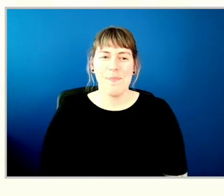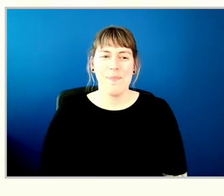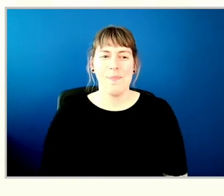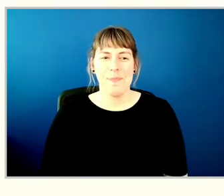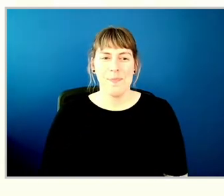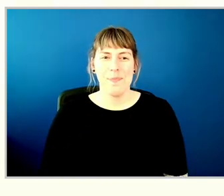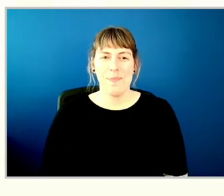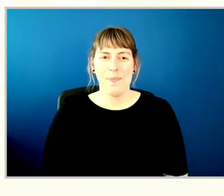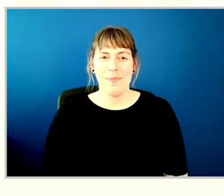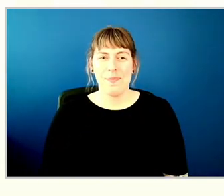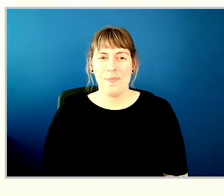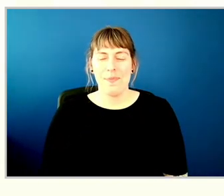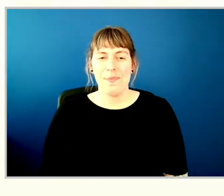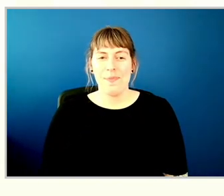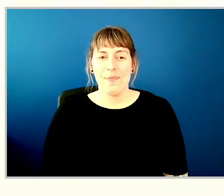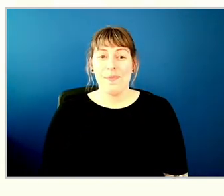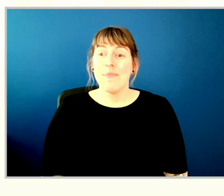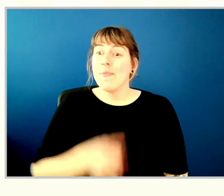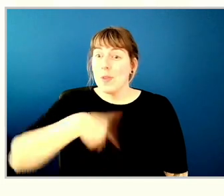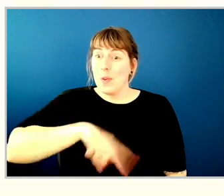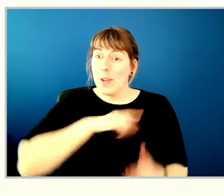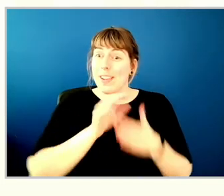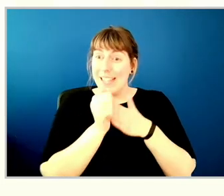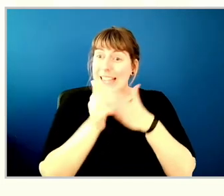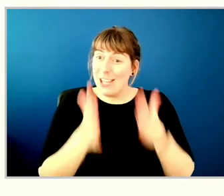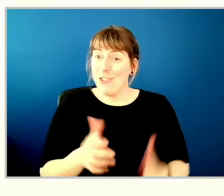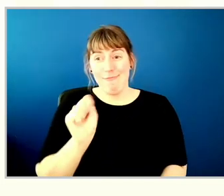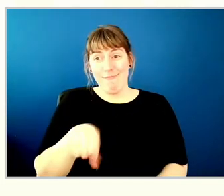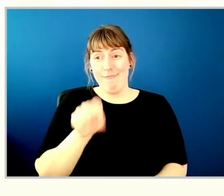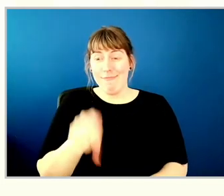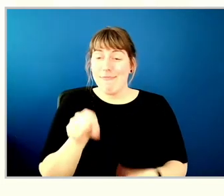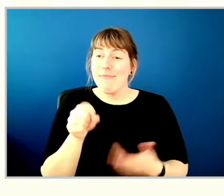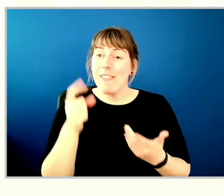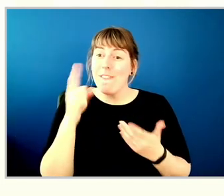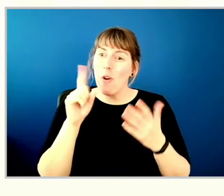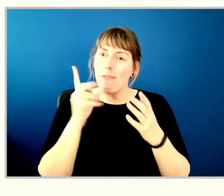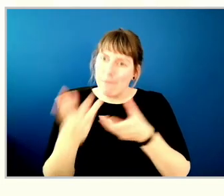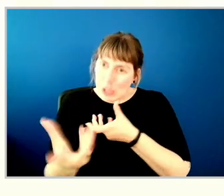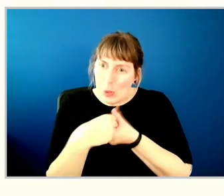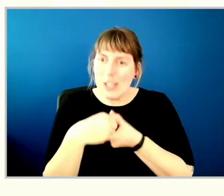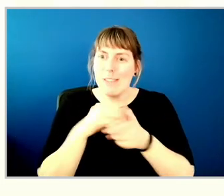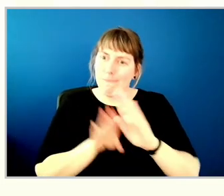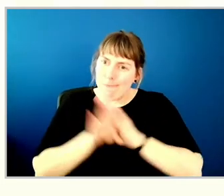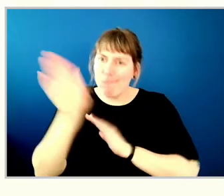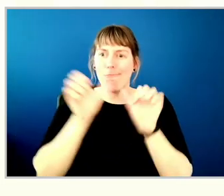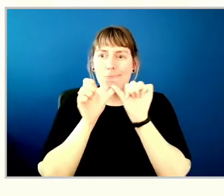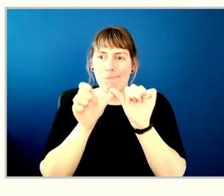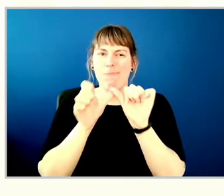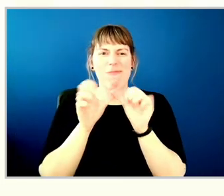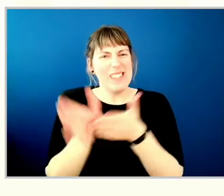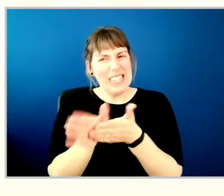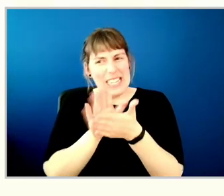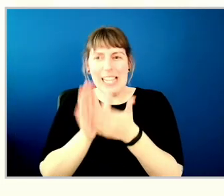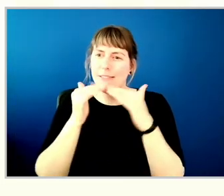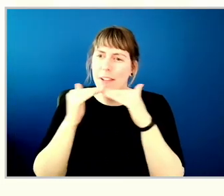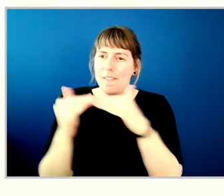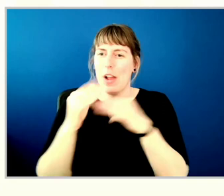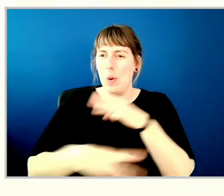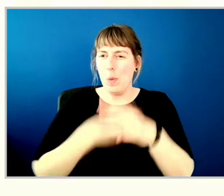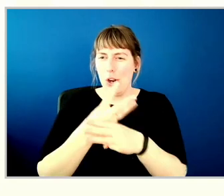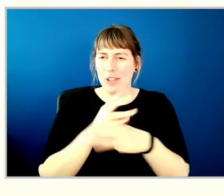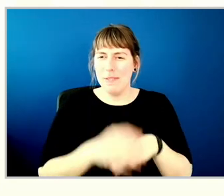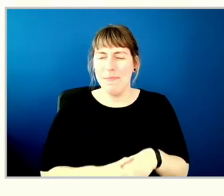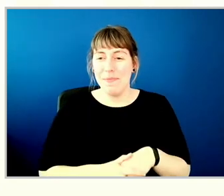We continue to be leaders on how to achieve sustainable and inclusive growth and build a clean and fair world. And our leadership